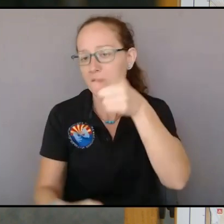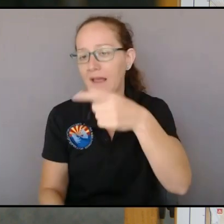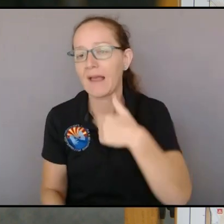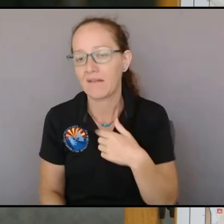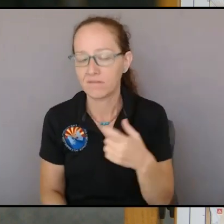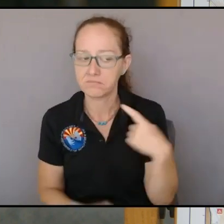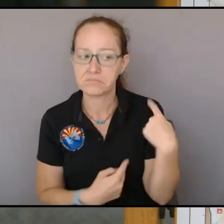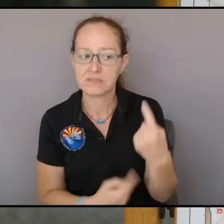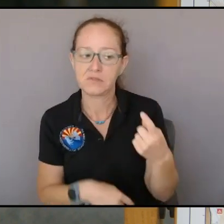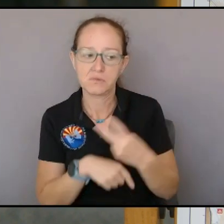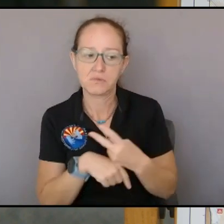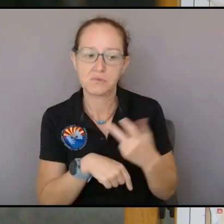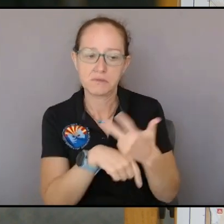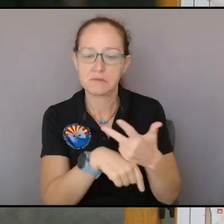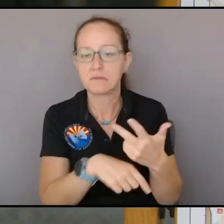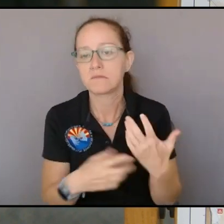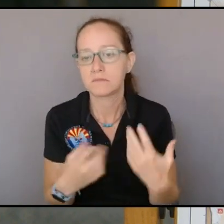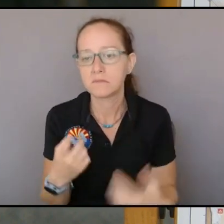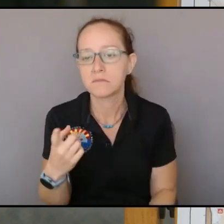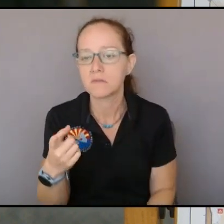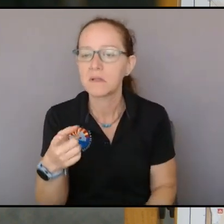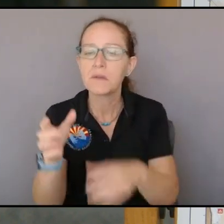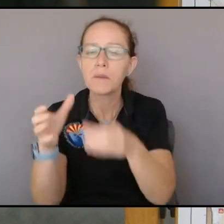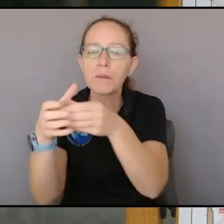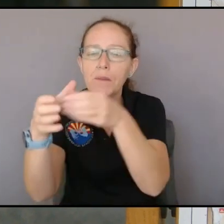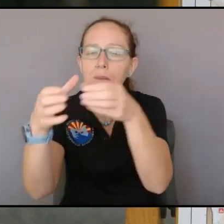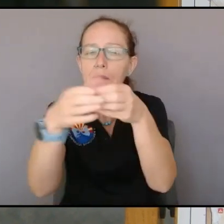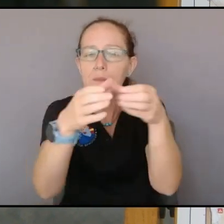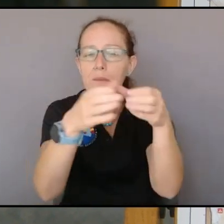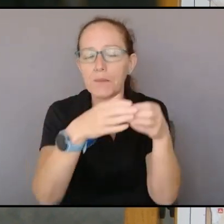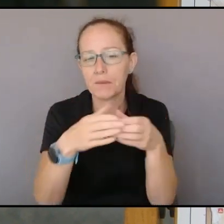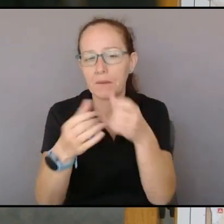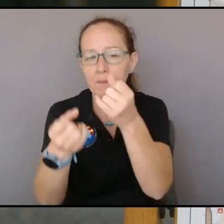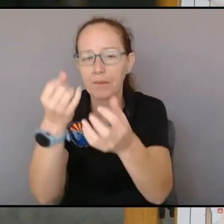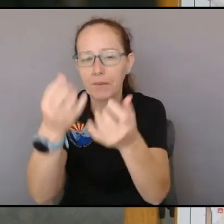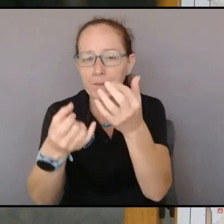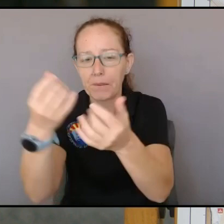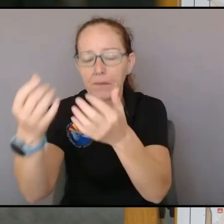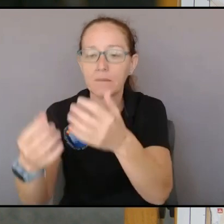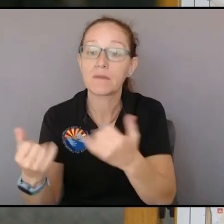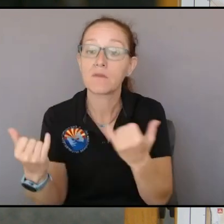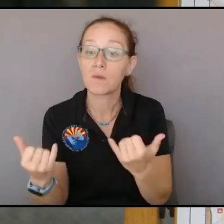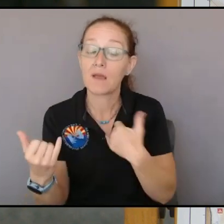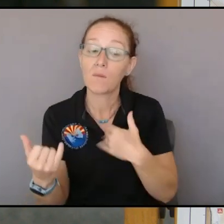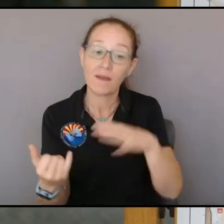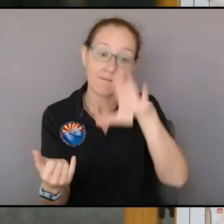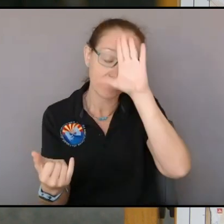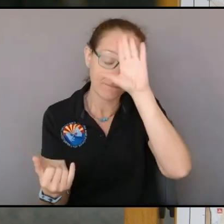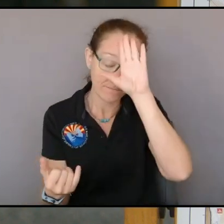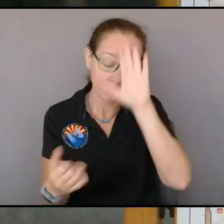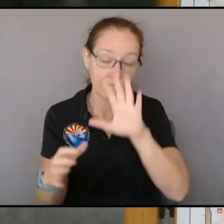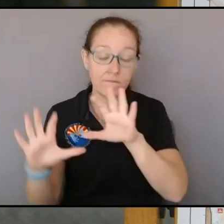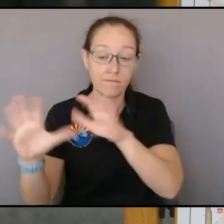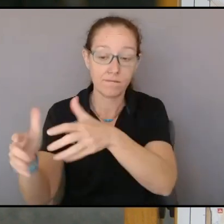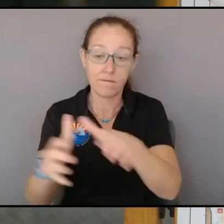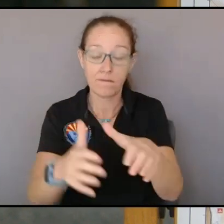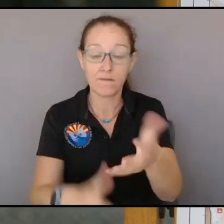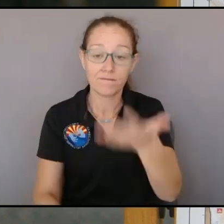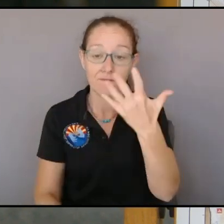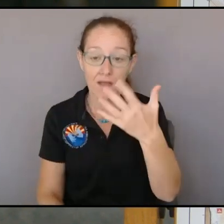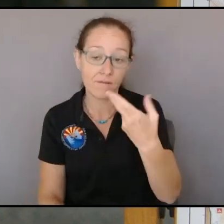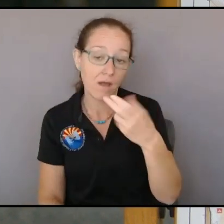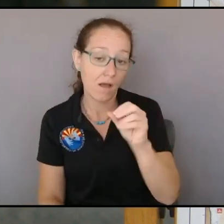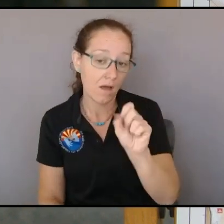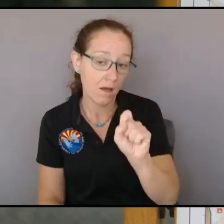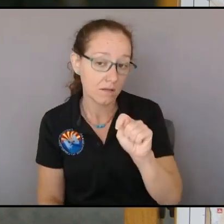small crews are in there right now five hotshot crews are going to be working in there again today to not only secure